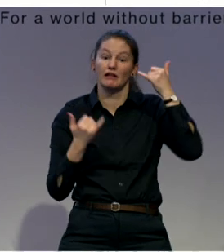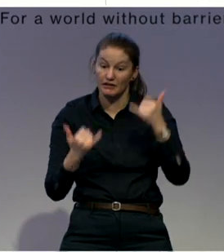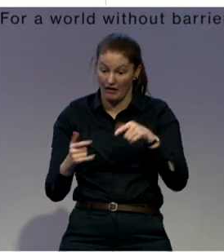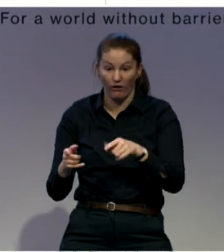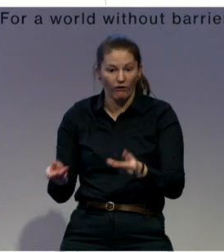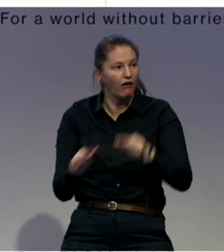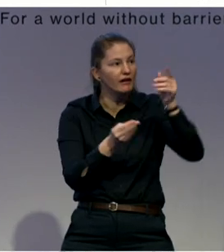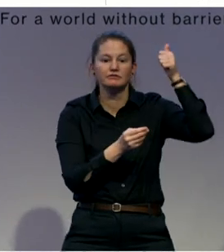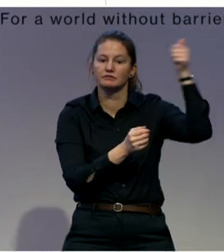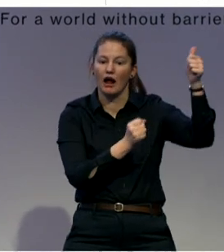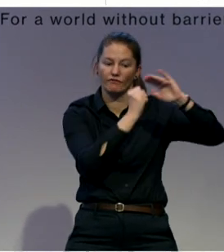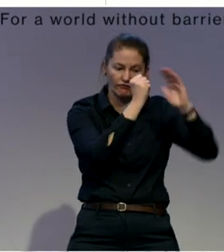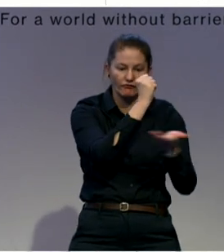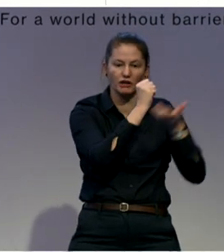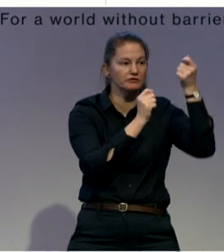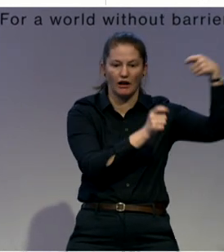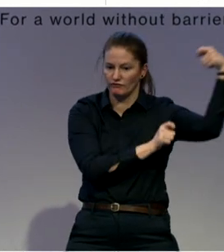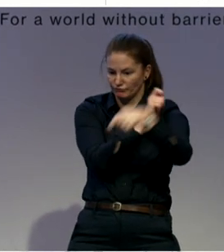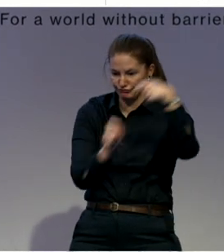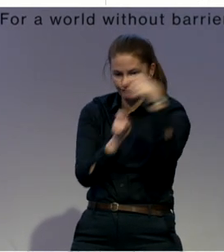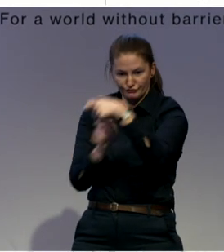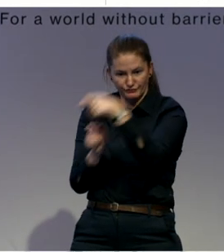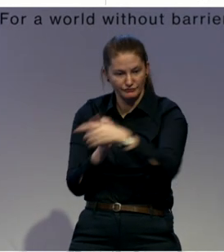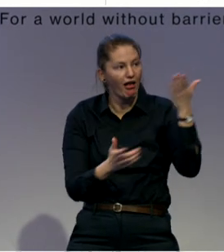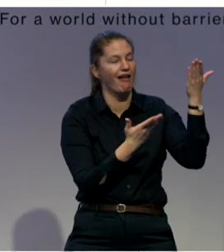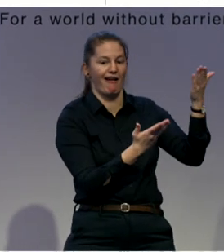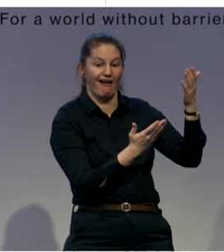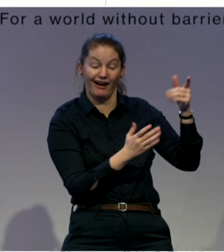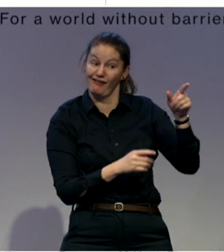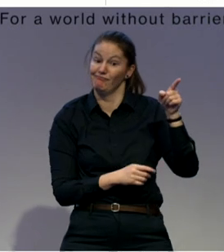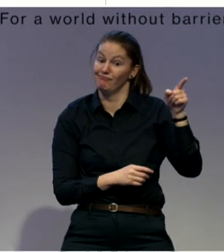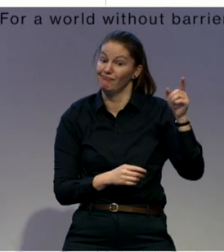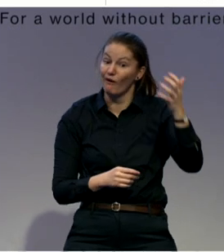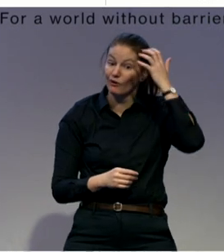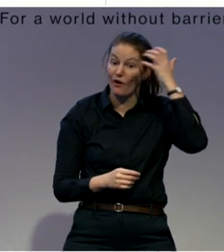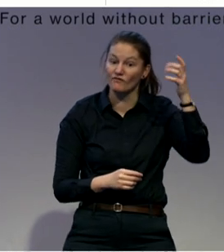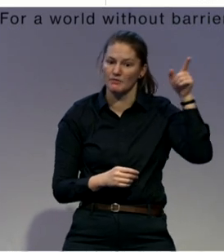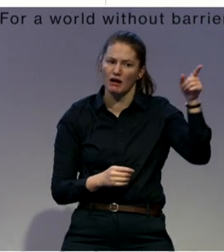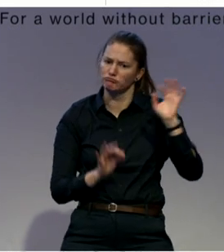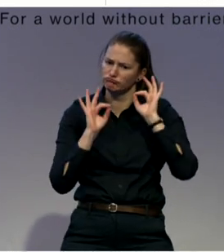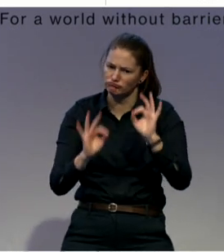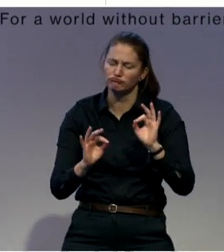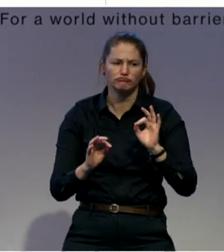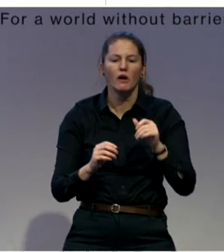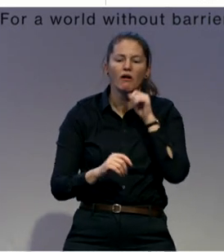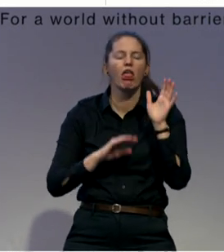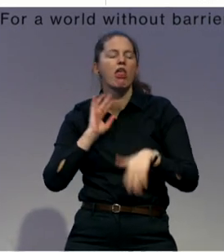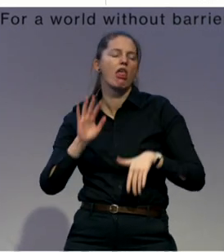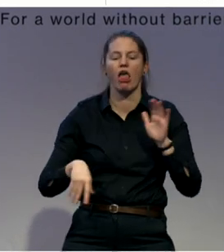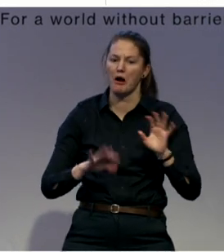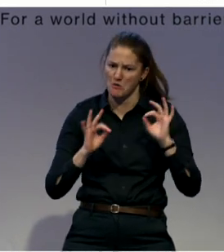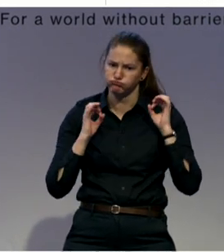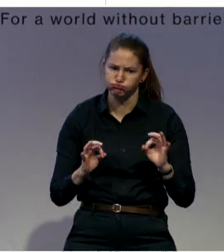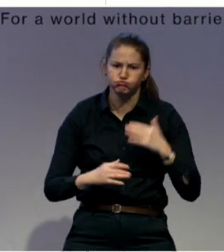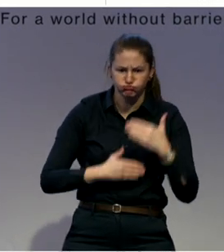committed for the institutionalization. The last two years, it was approved at the government level